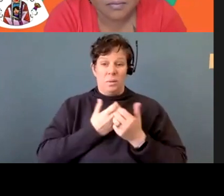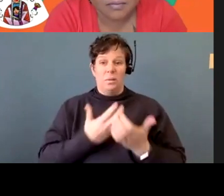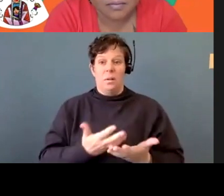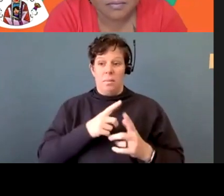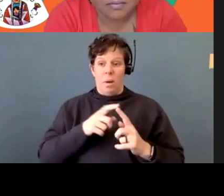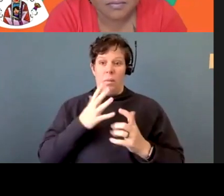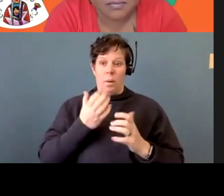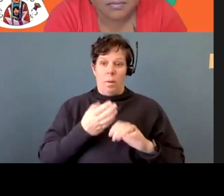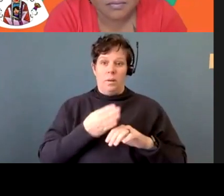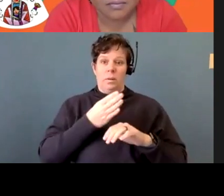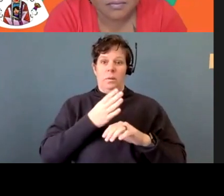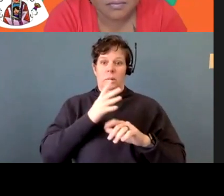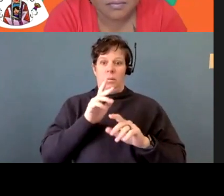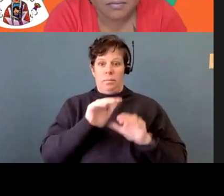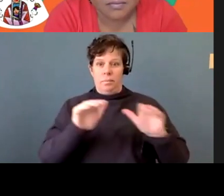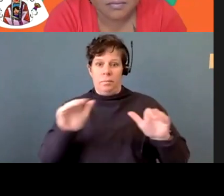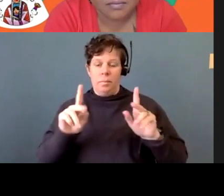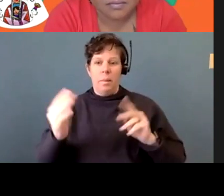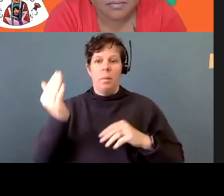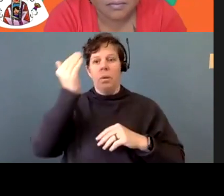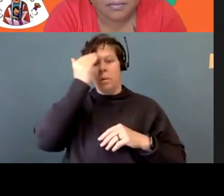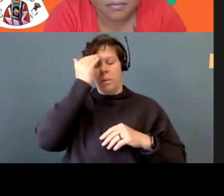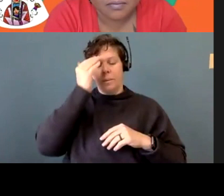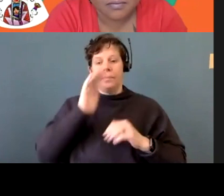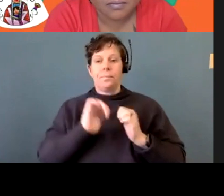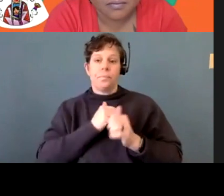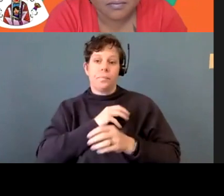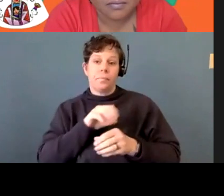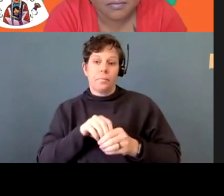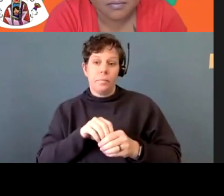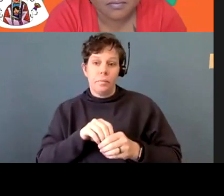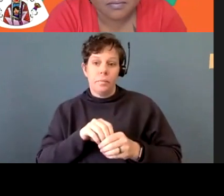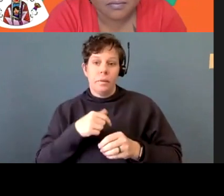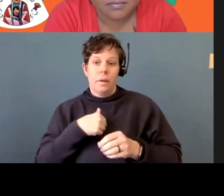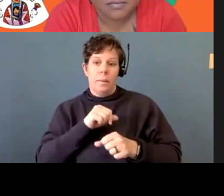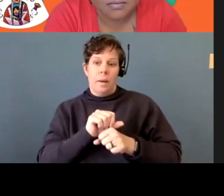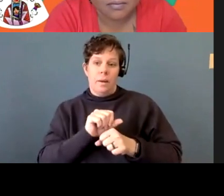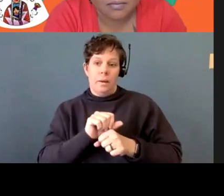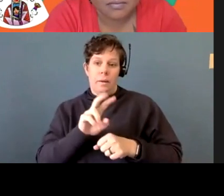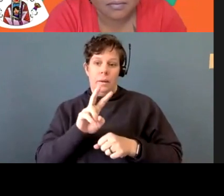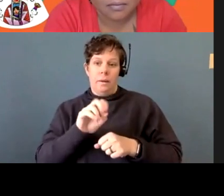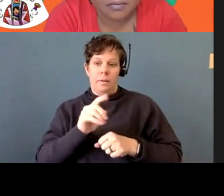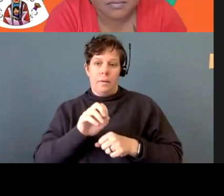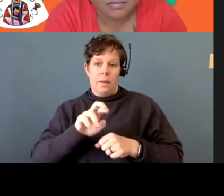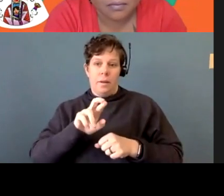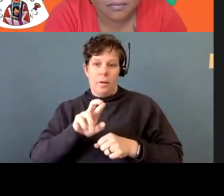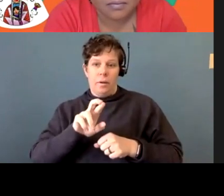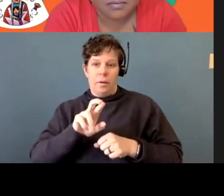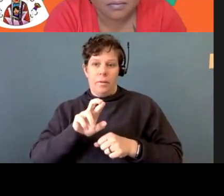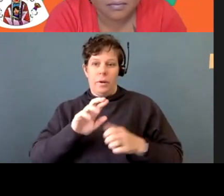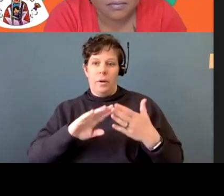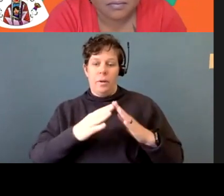And, um, how I got into it was actually my job at the Vancouver Aboriginal Community Policing Center.